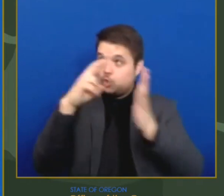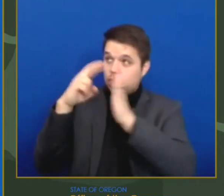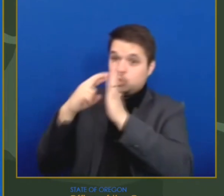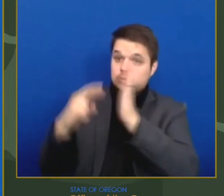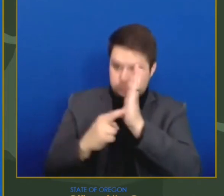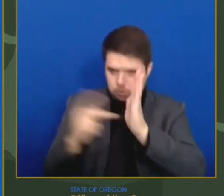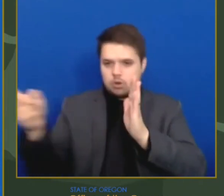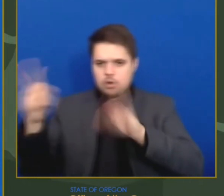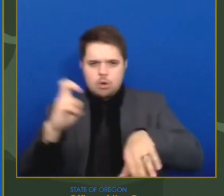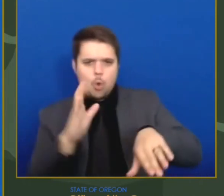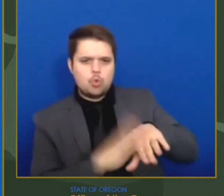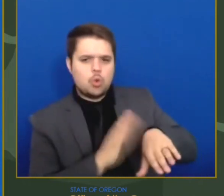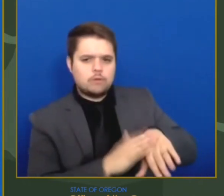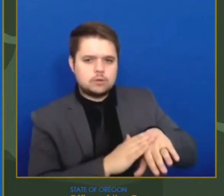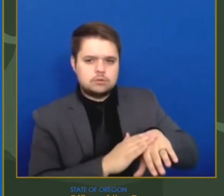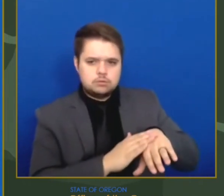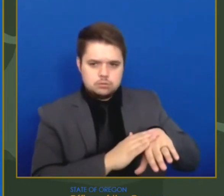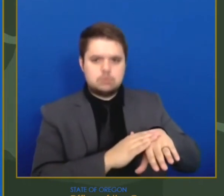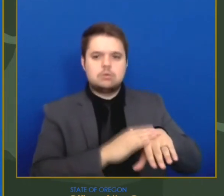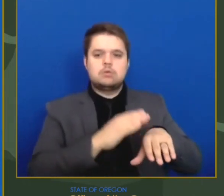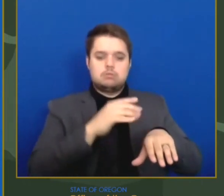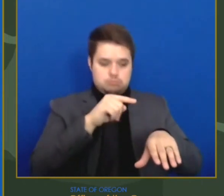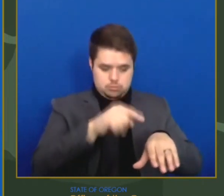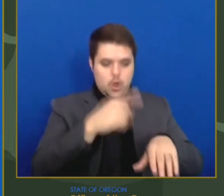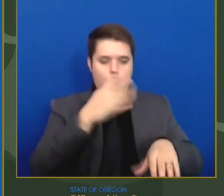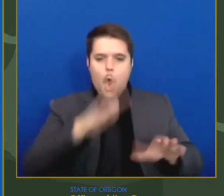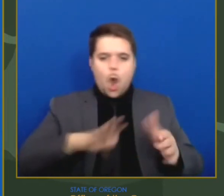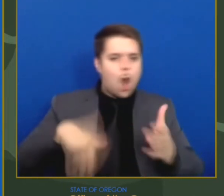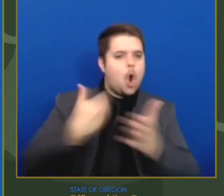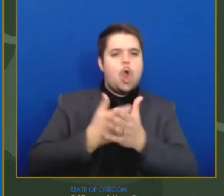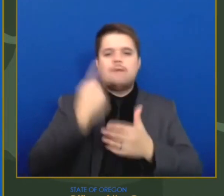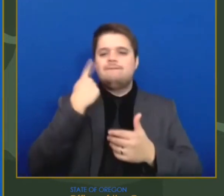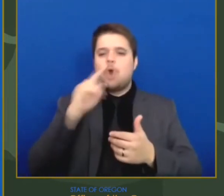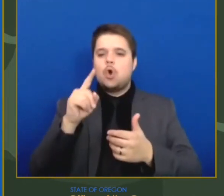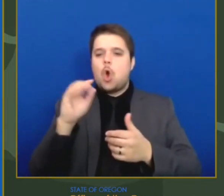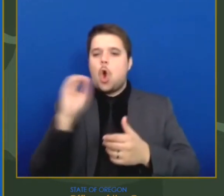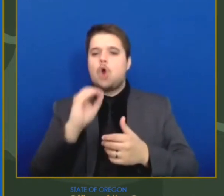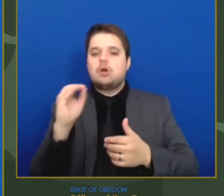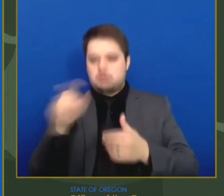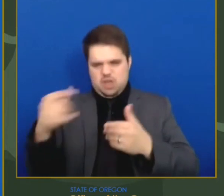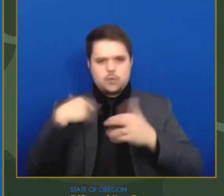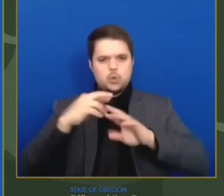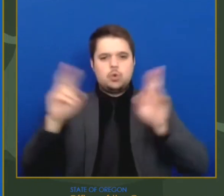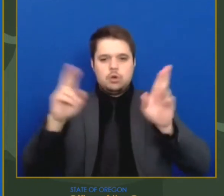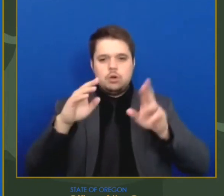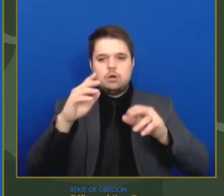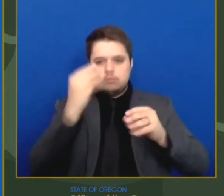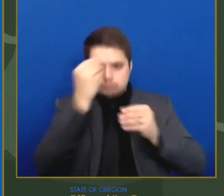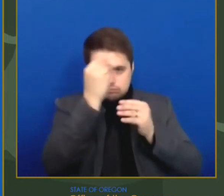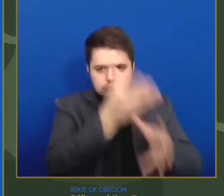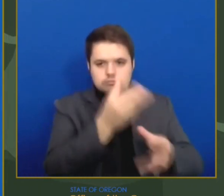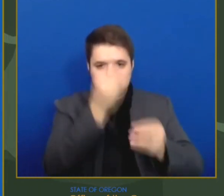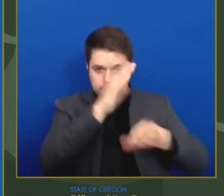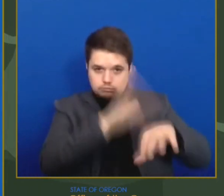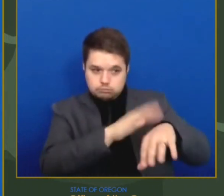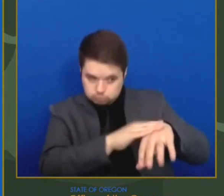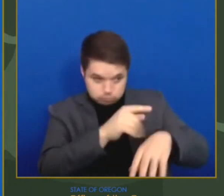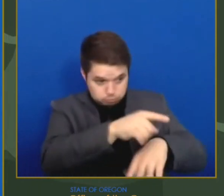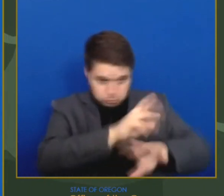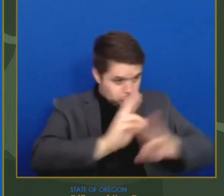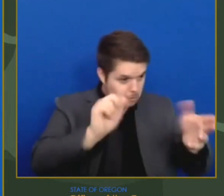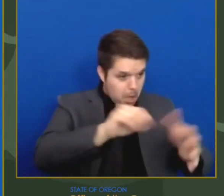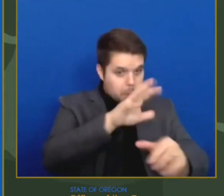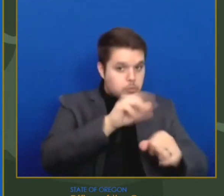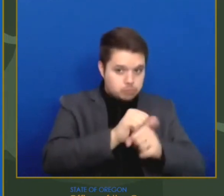to book their appointment at the Convention Center. As a result, seniors don't have to compete to get an appointment by logging onto a website